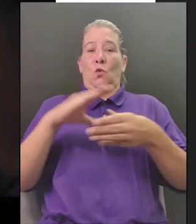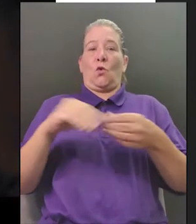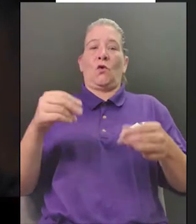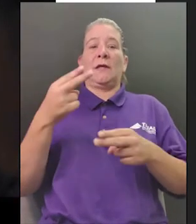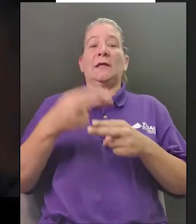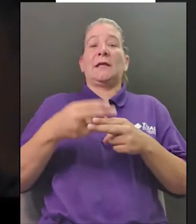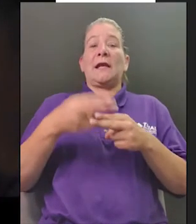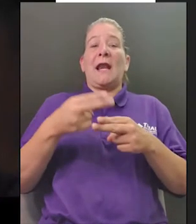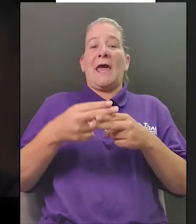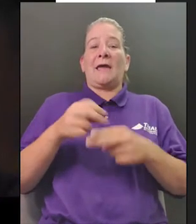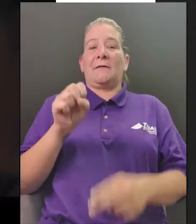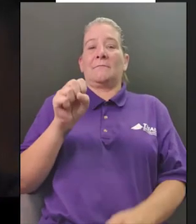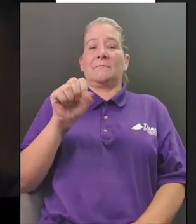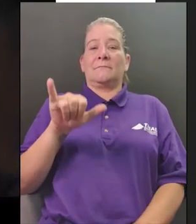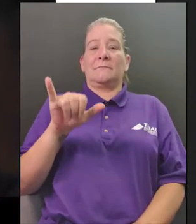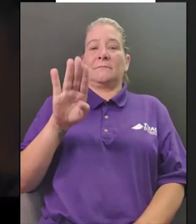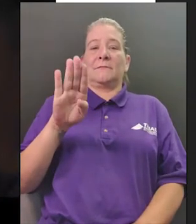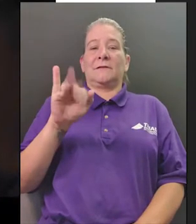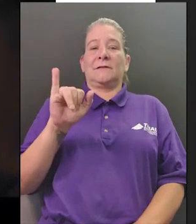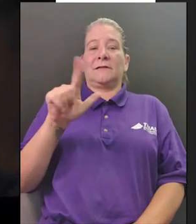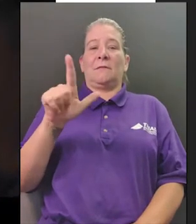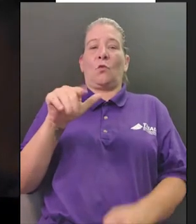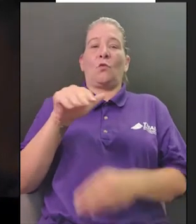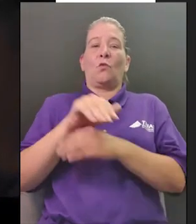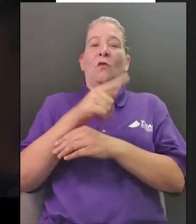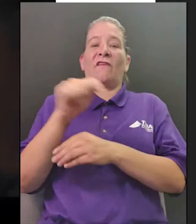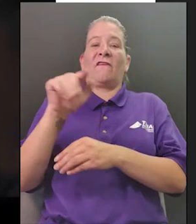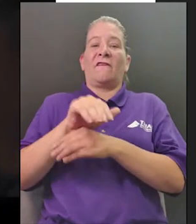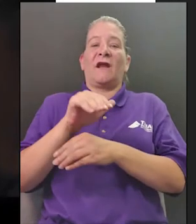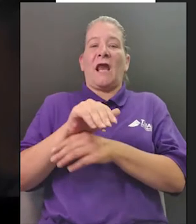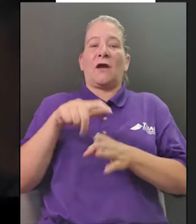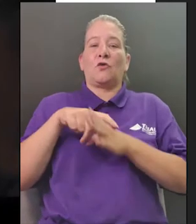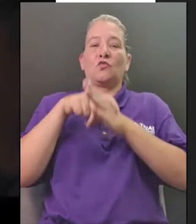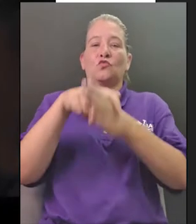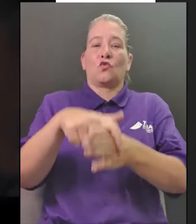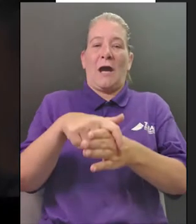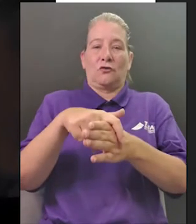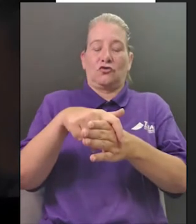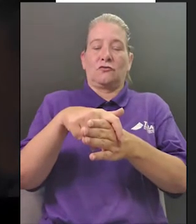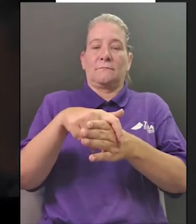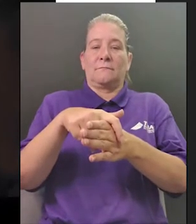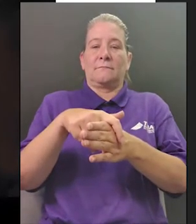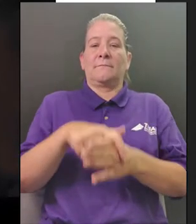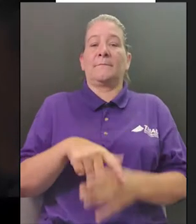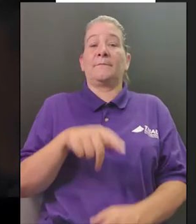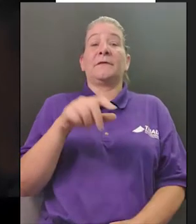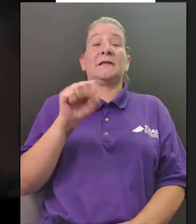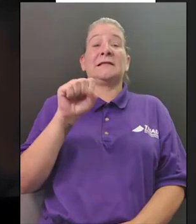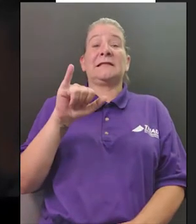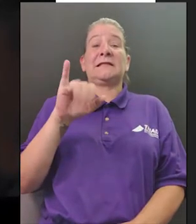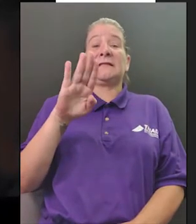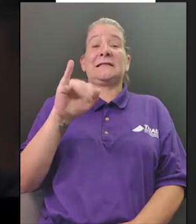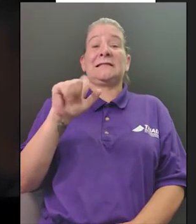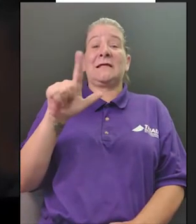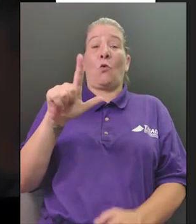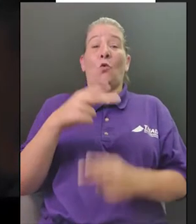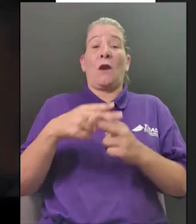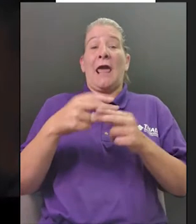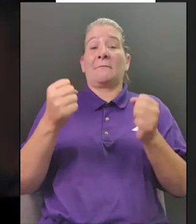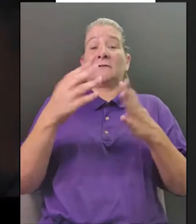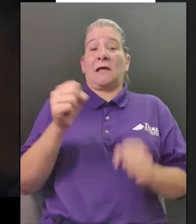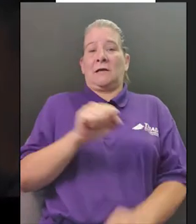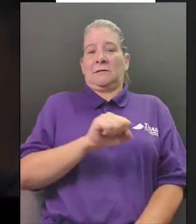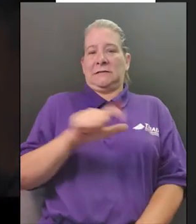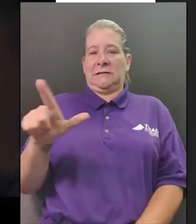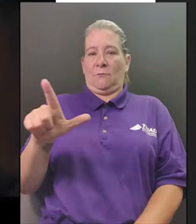and it is the story of sybil londington who i was just telling you about so we'll read that